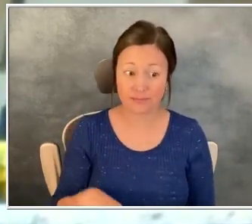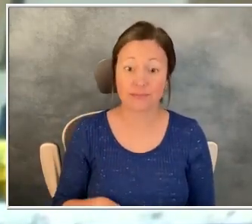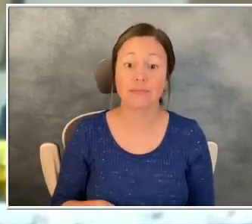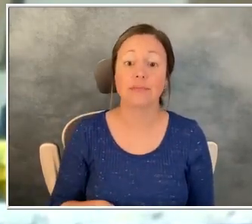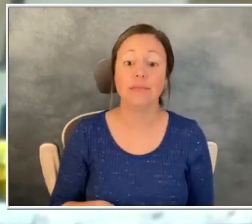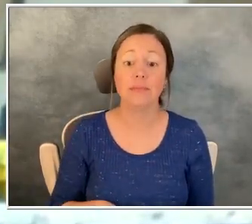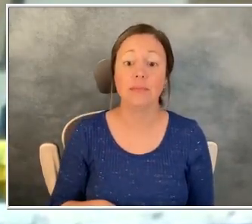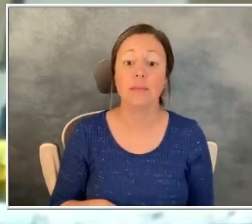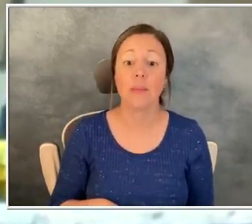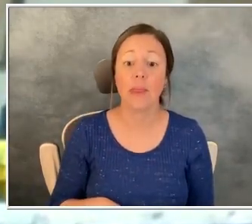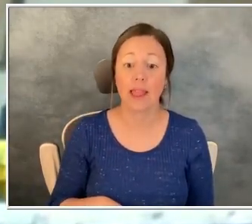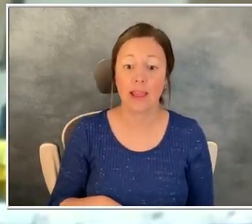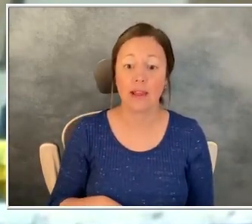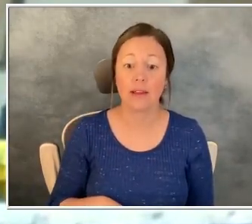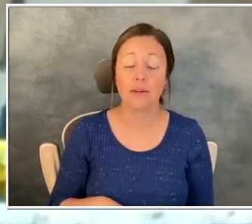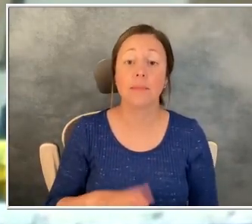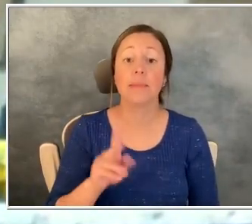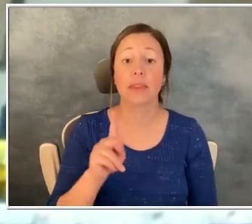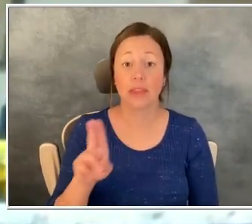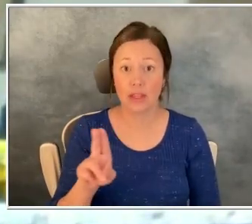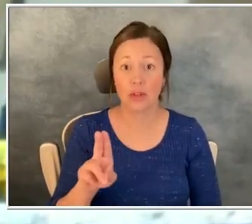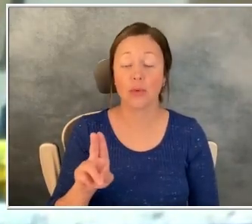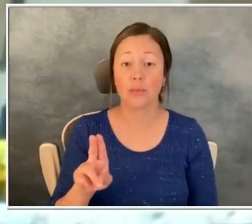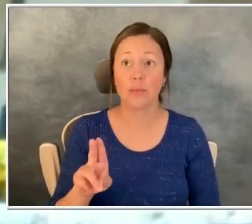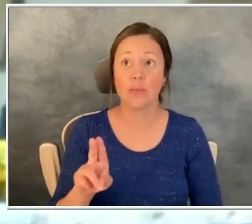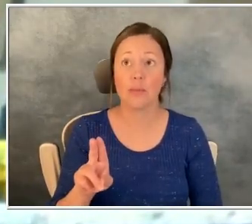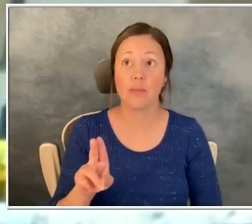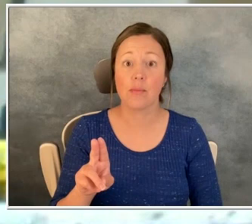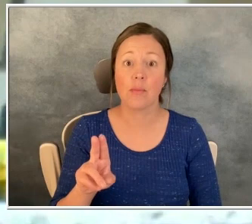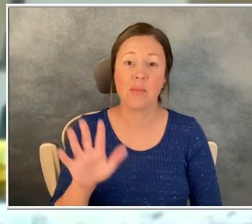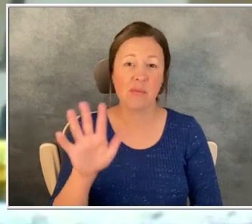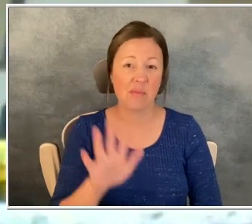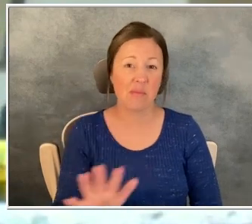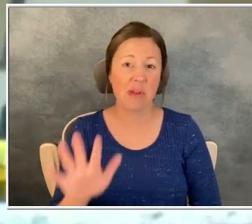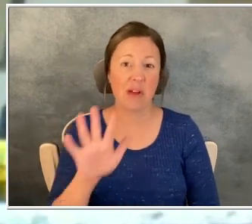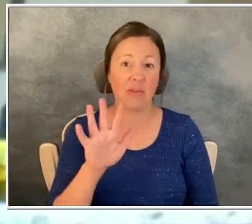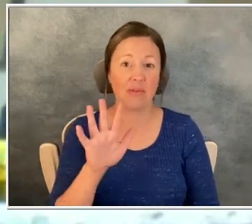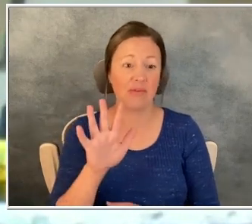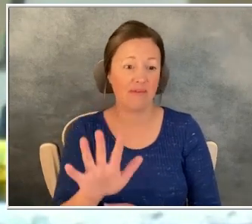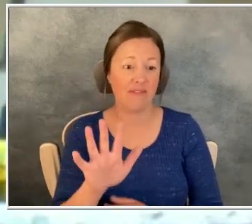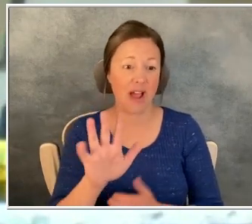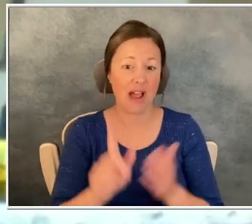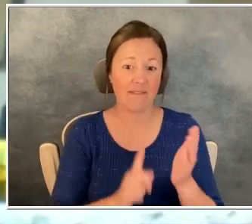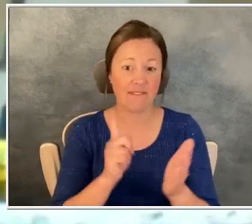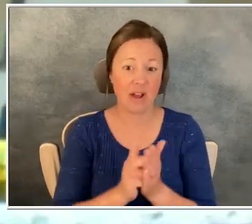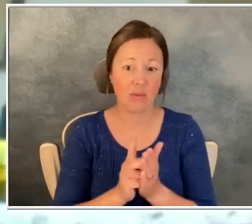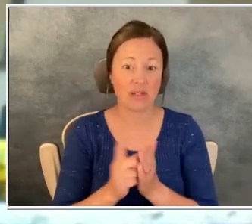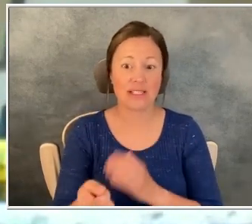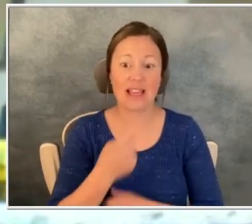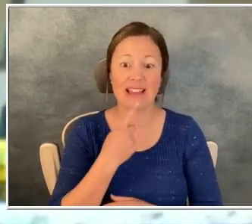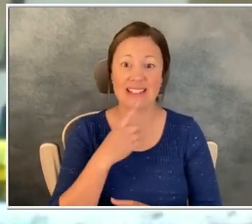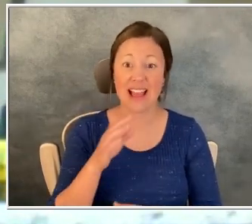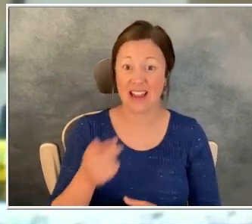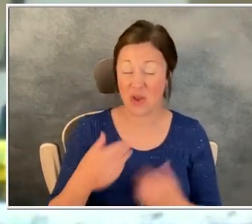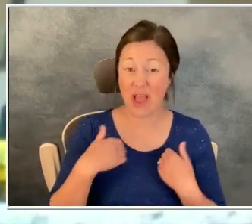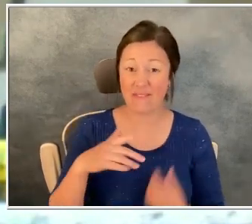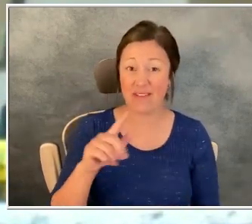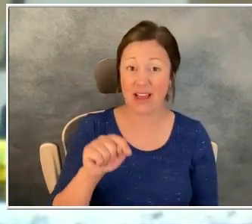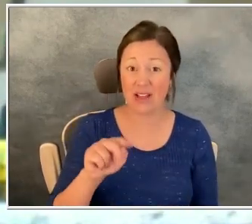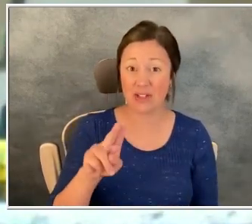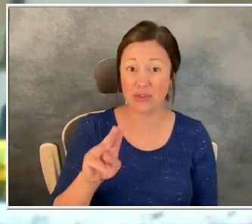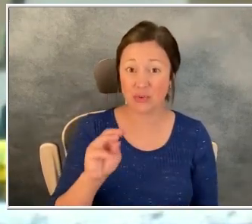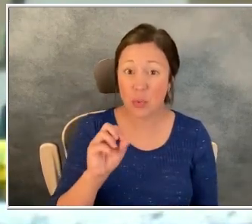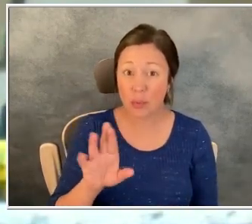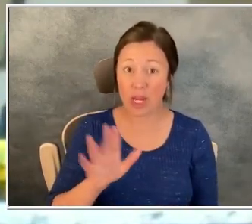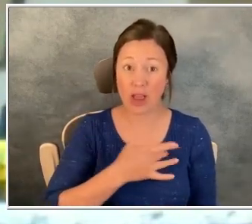go to the first time, uh, went to KU and within about five hours, they, they told me that I have a tumor on my heart, um,